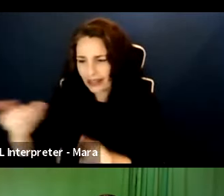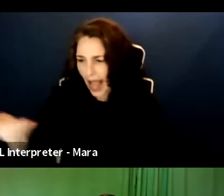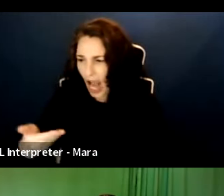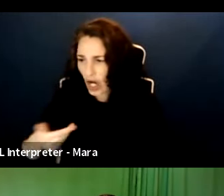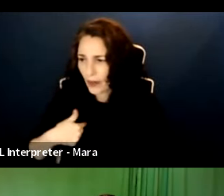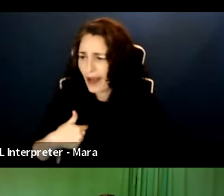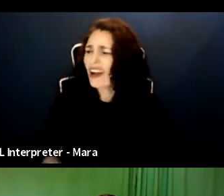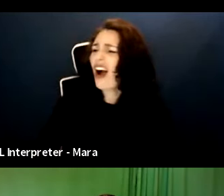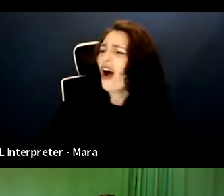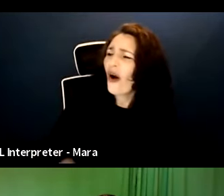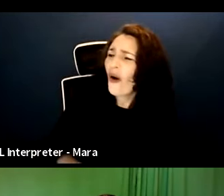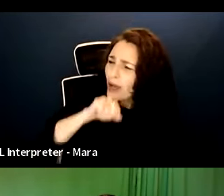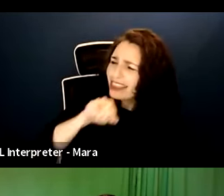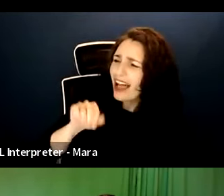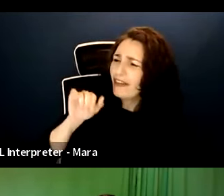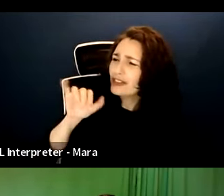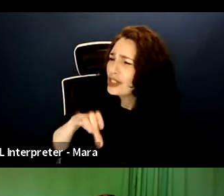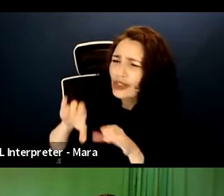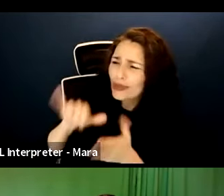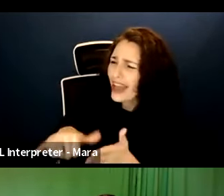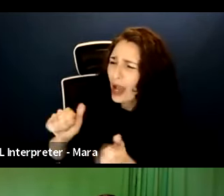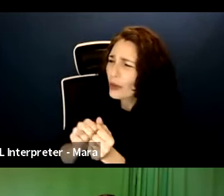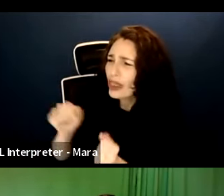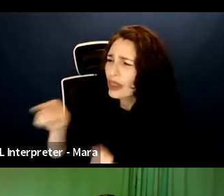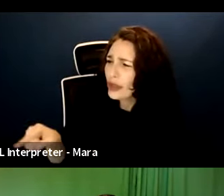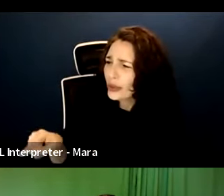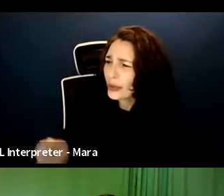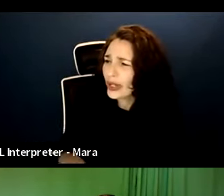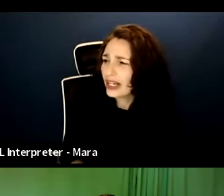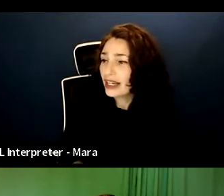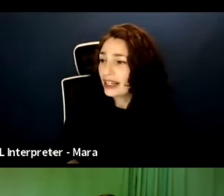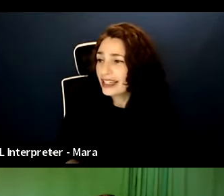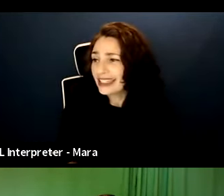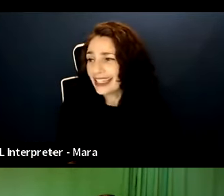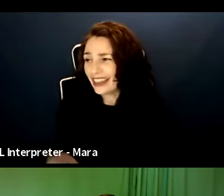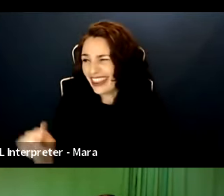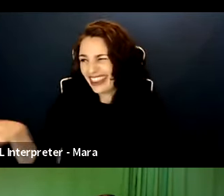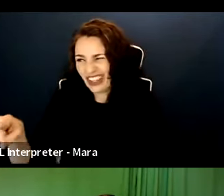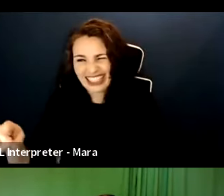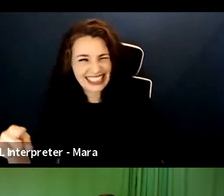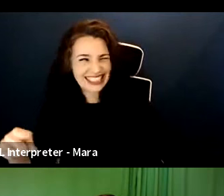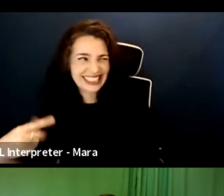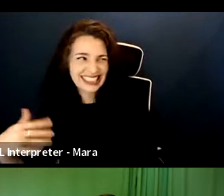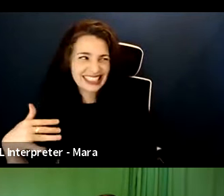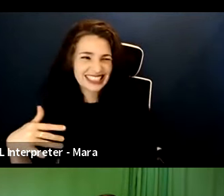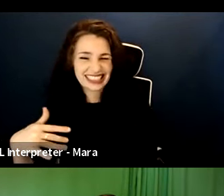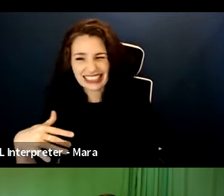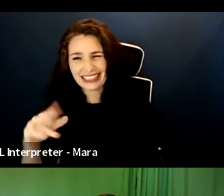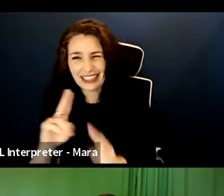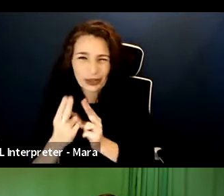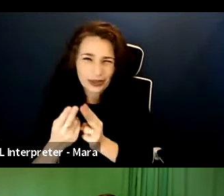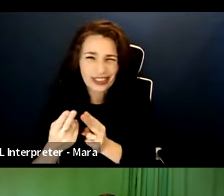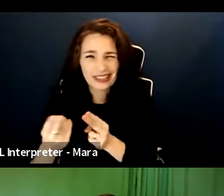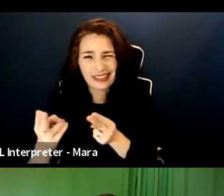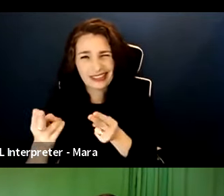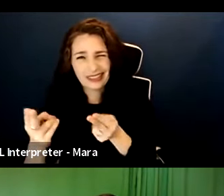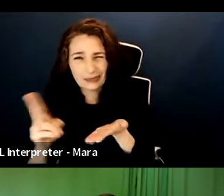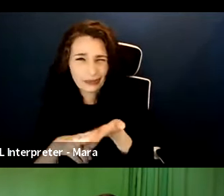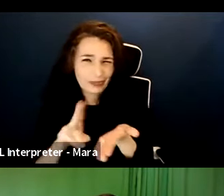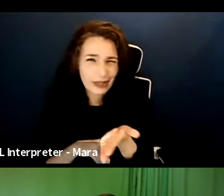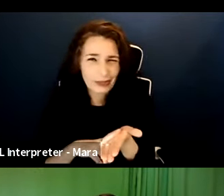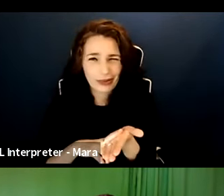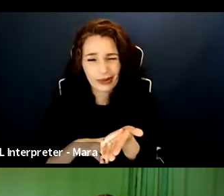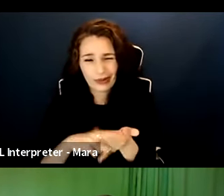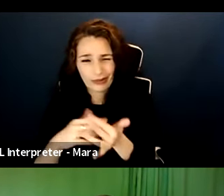to do that. Can we do a project? And they'd be like, Oh, the paperwork. And like, and now is, is the time I can be like, we'll just use the micro budget